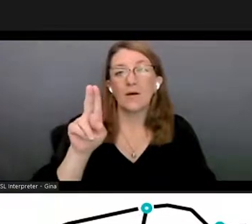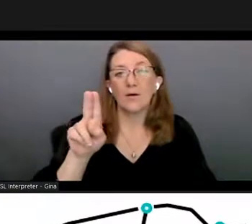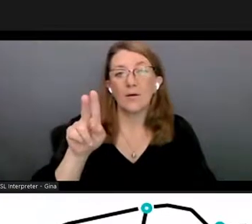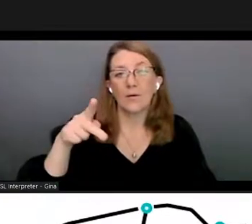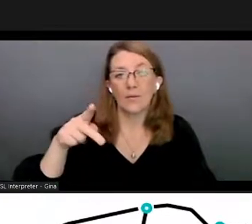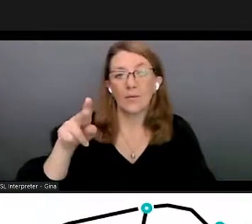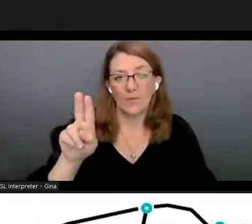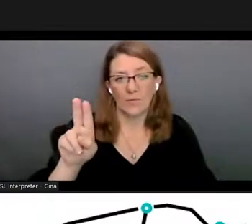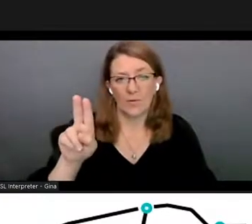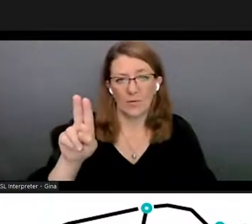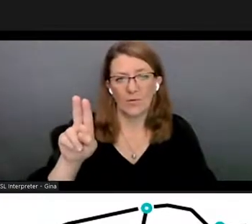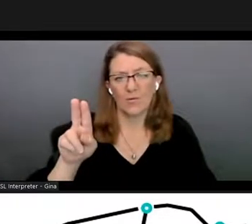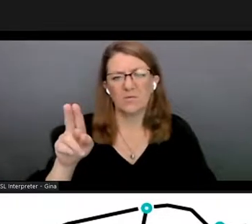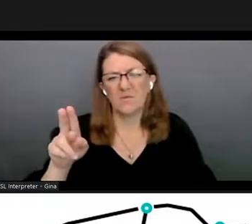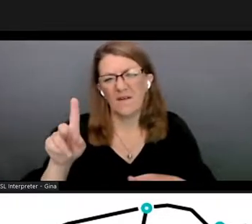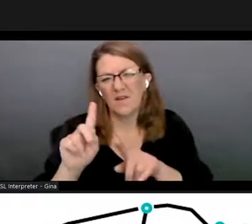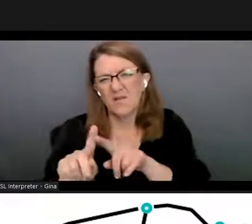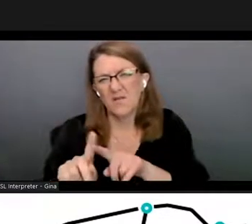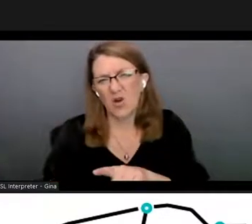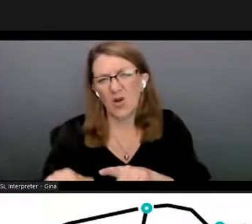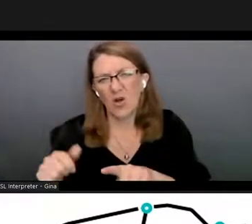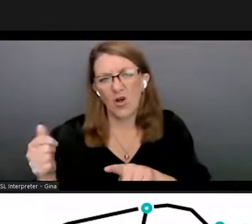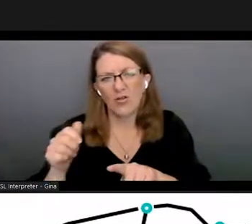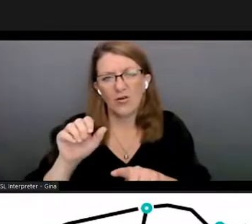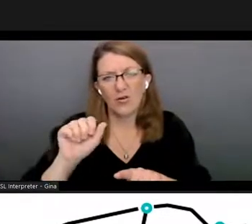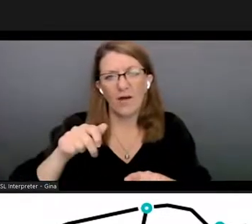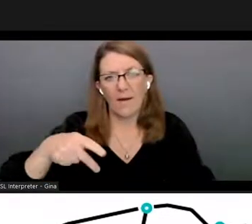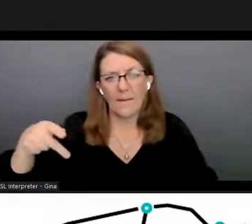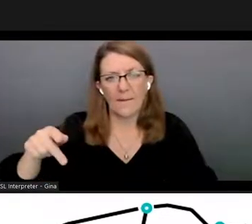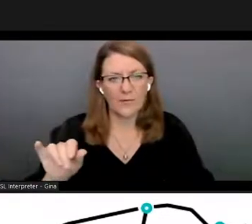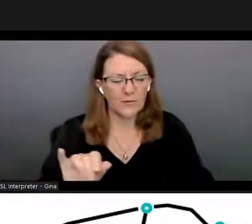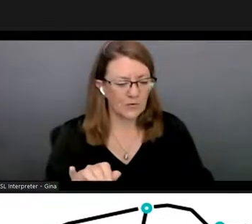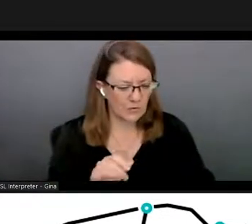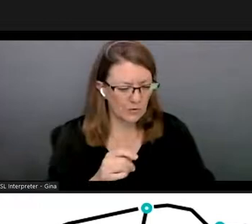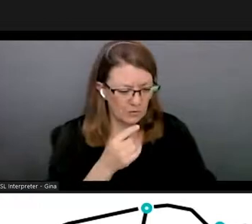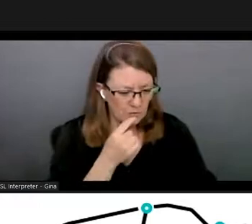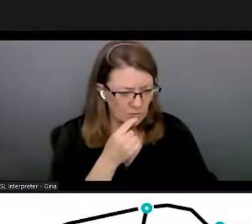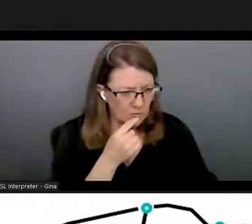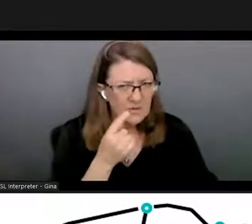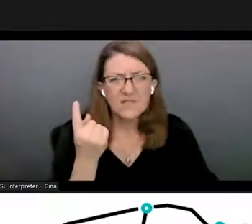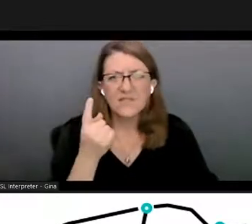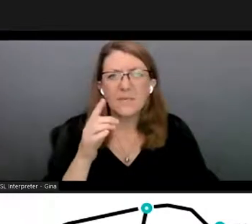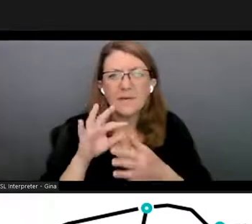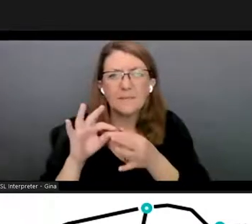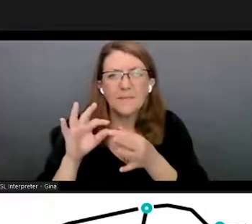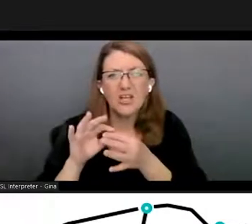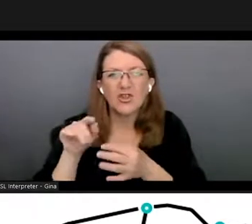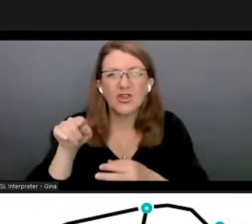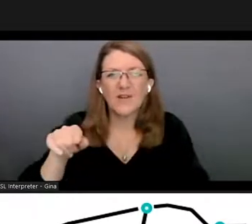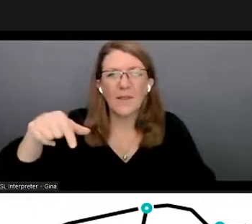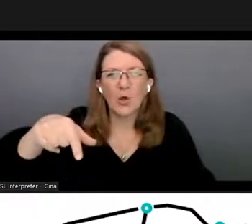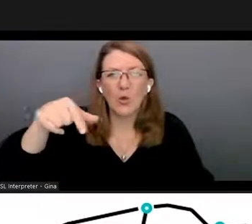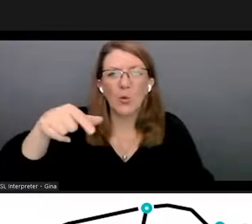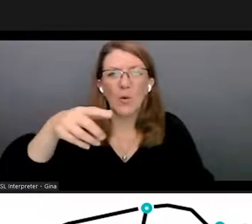are other apps out there i was gonna look somebody mentioned it in the q a um